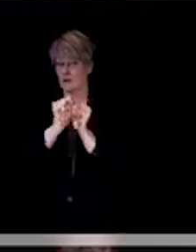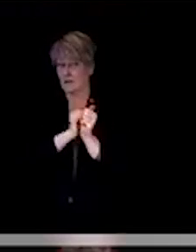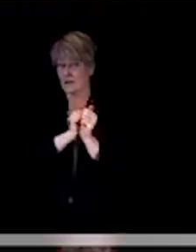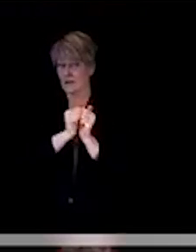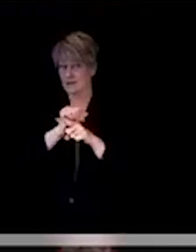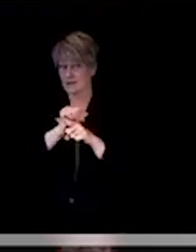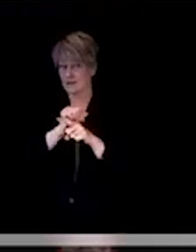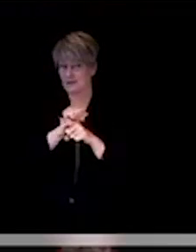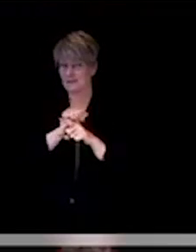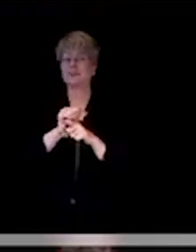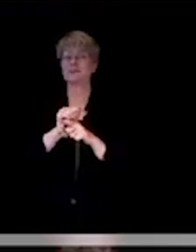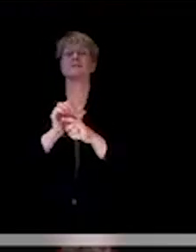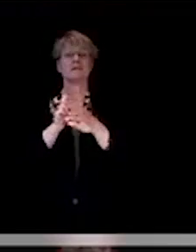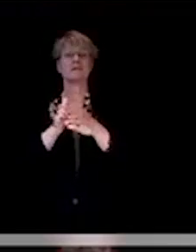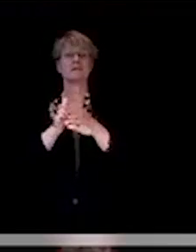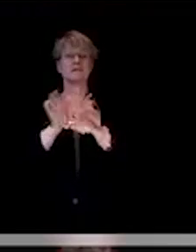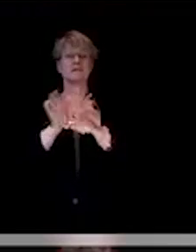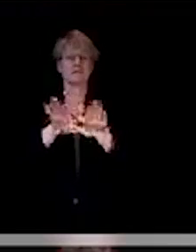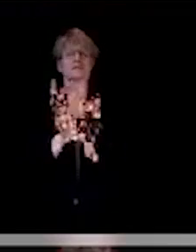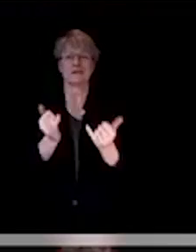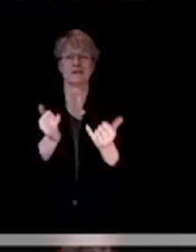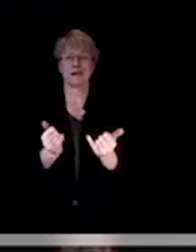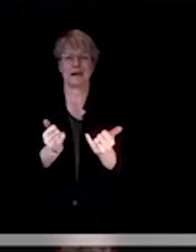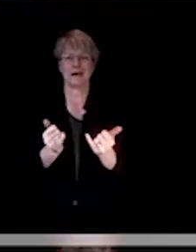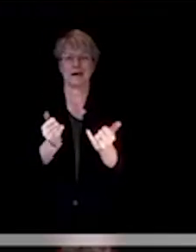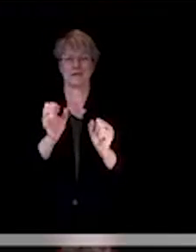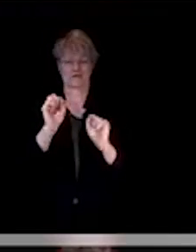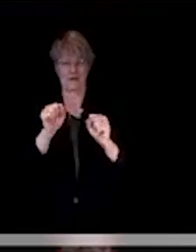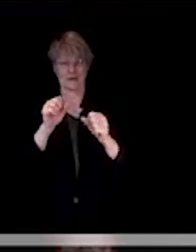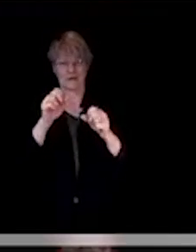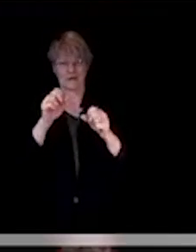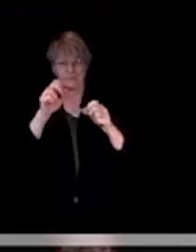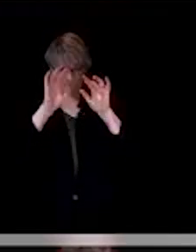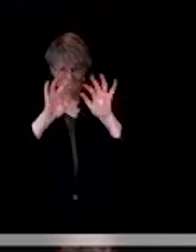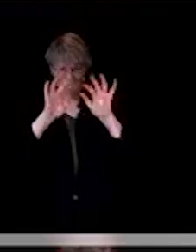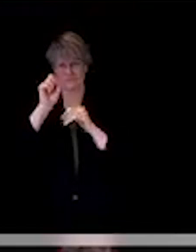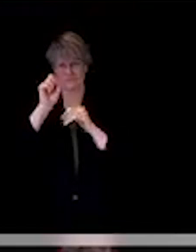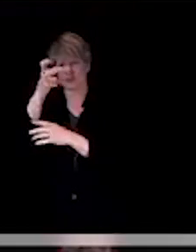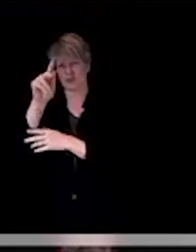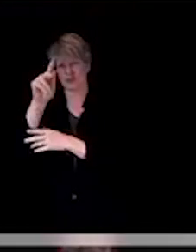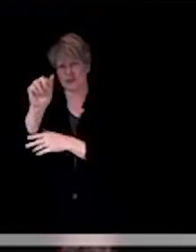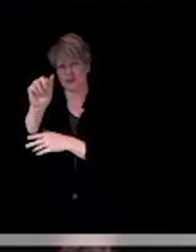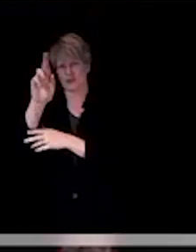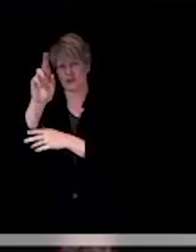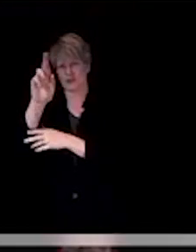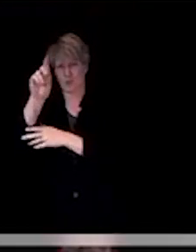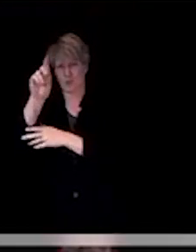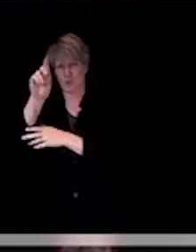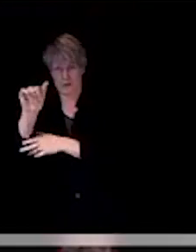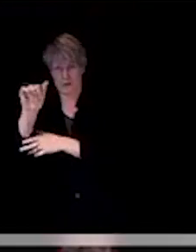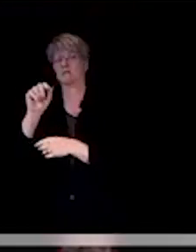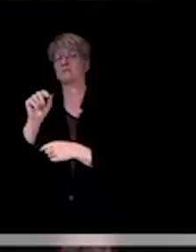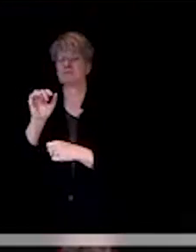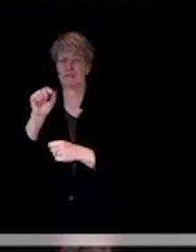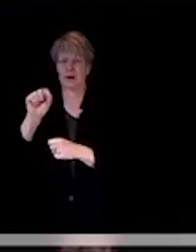can be used now. It's on the Shasta Ready website. So, the Shasta Ready website,